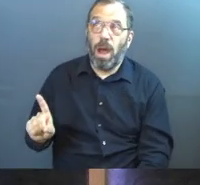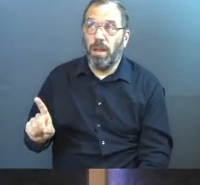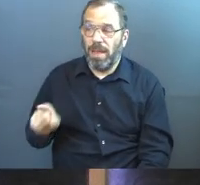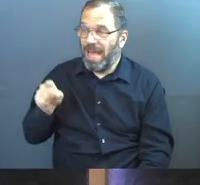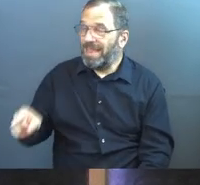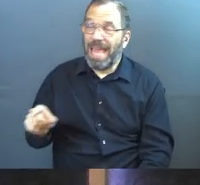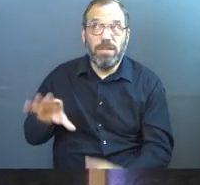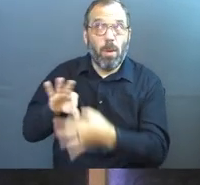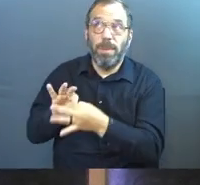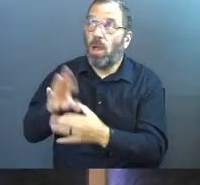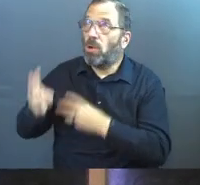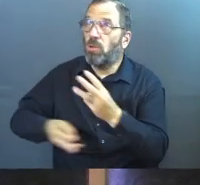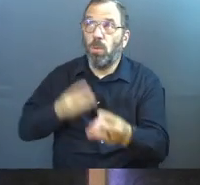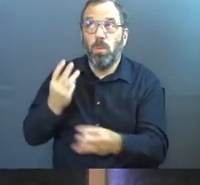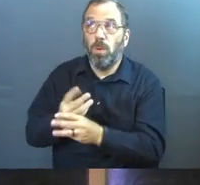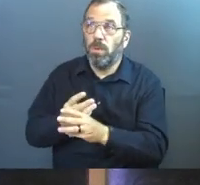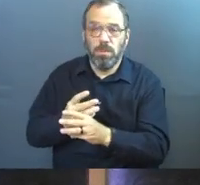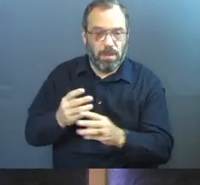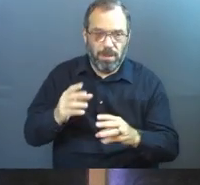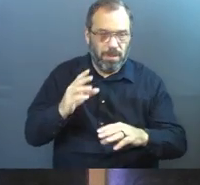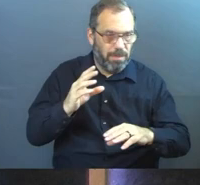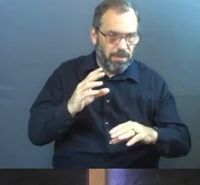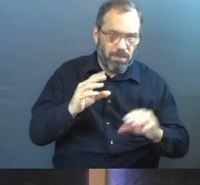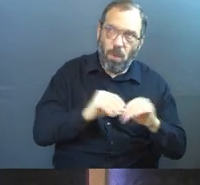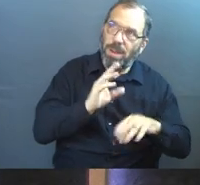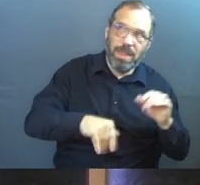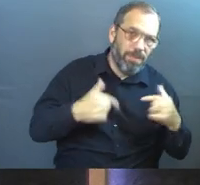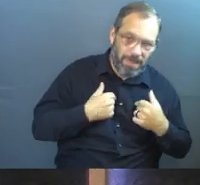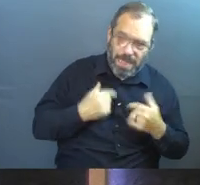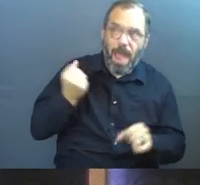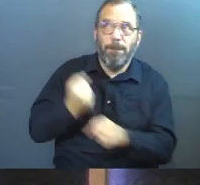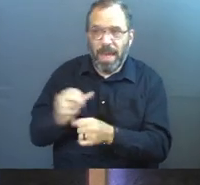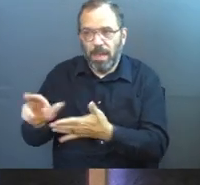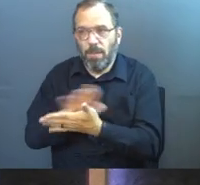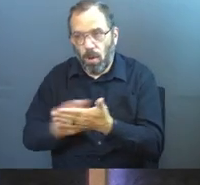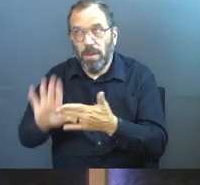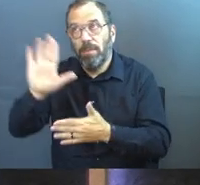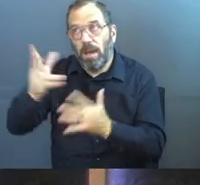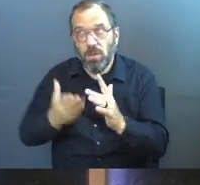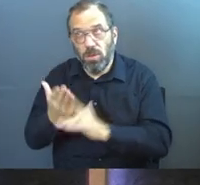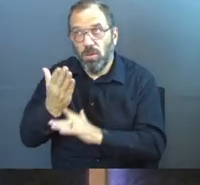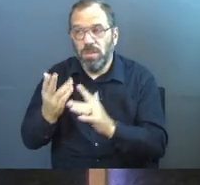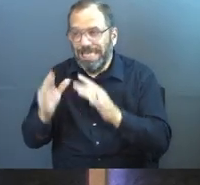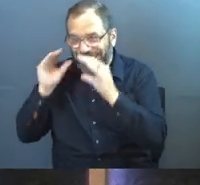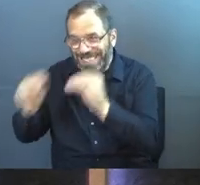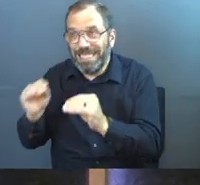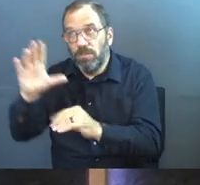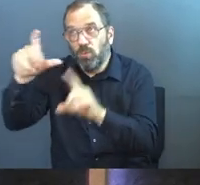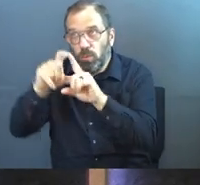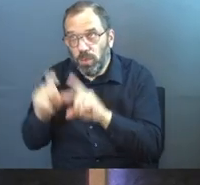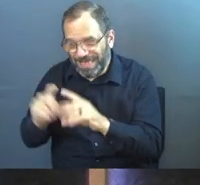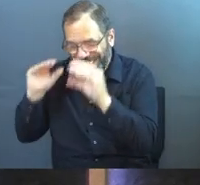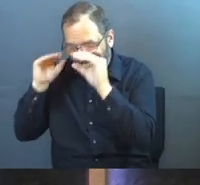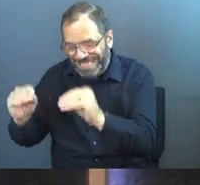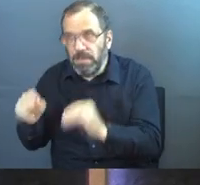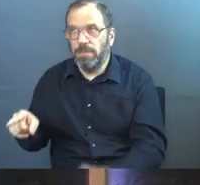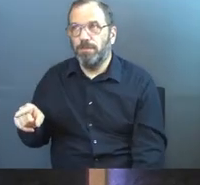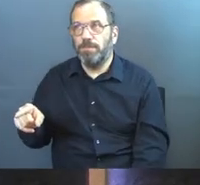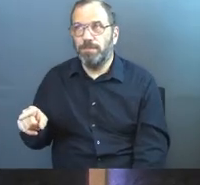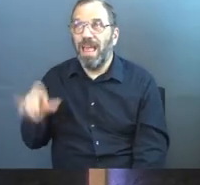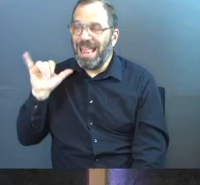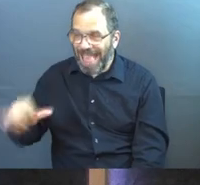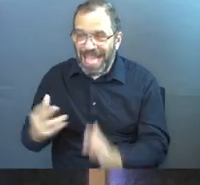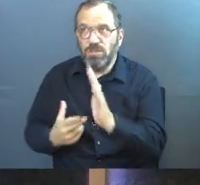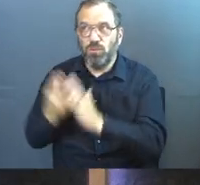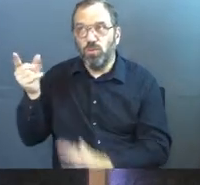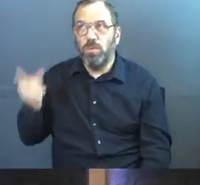They do not belong to this world any more than I do. Make them holy by your truth. Teach them your word, which